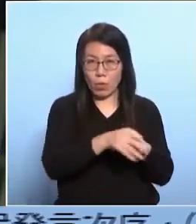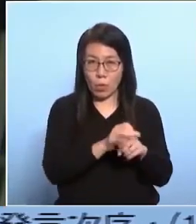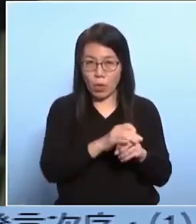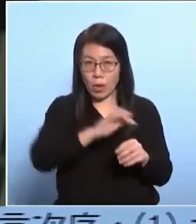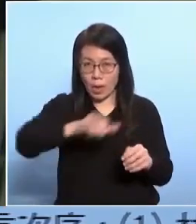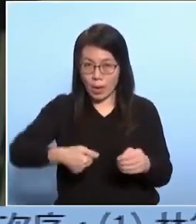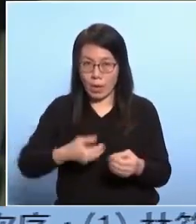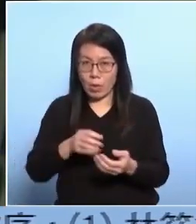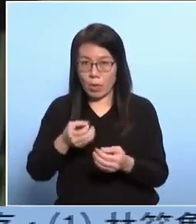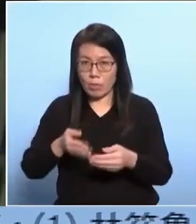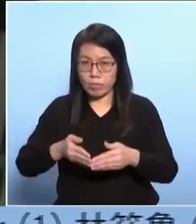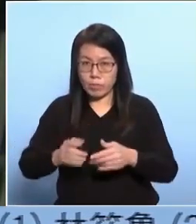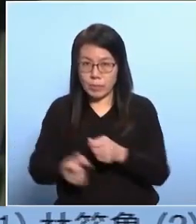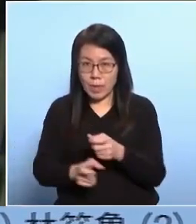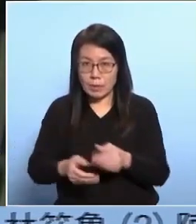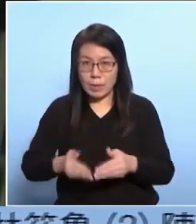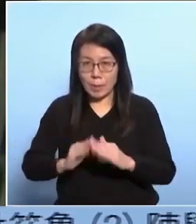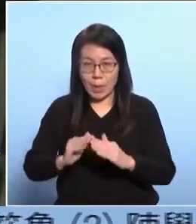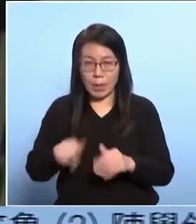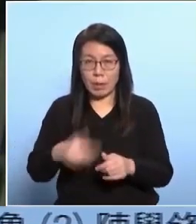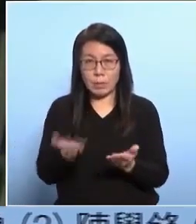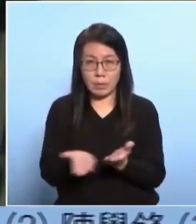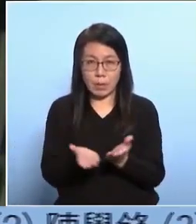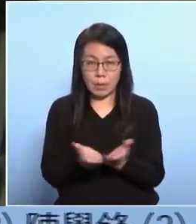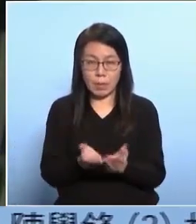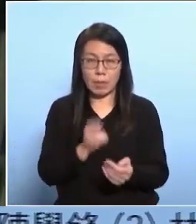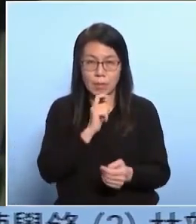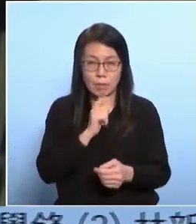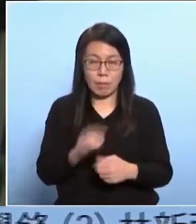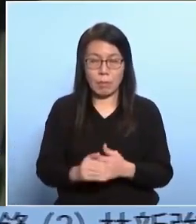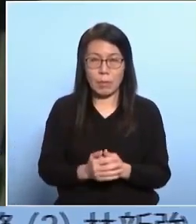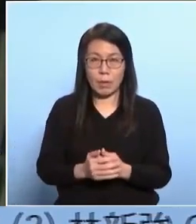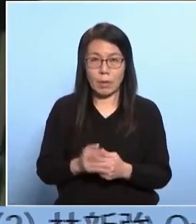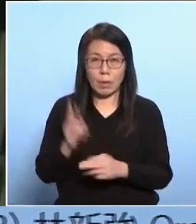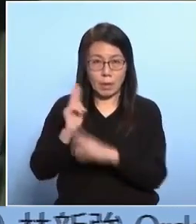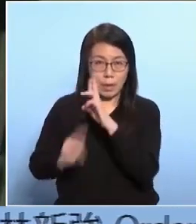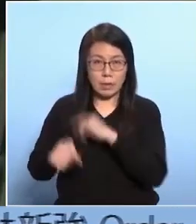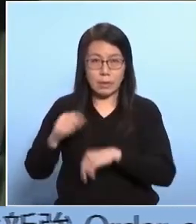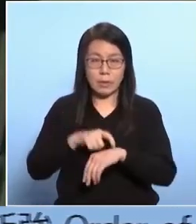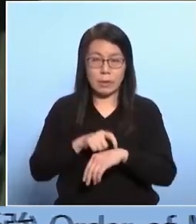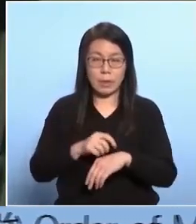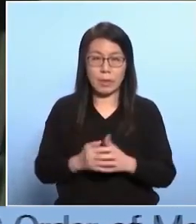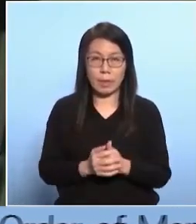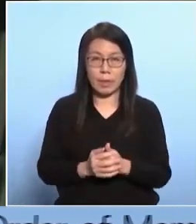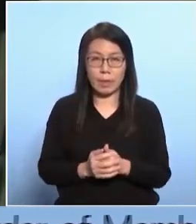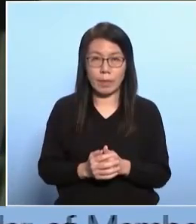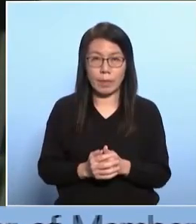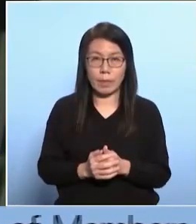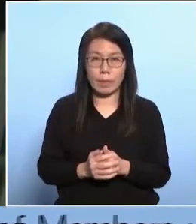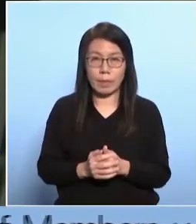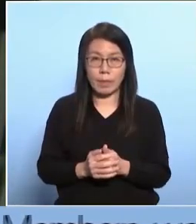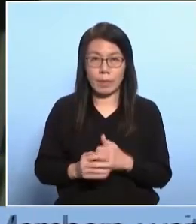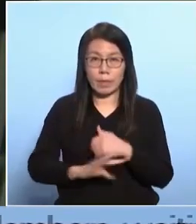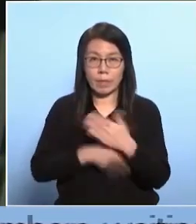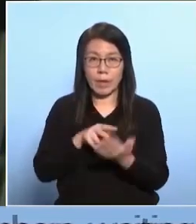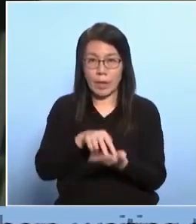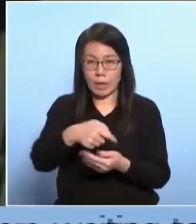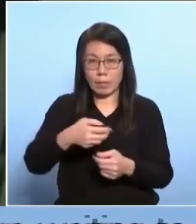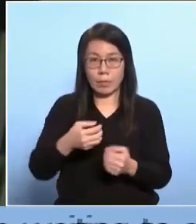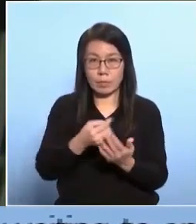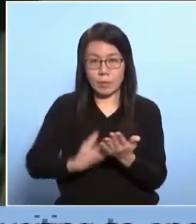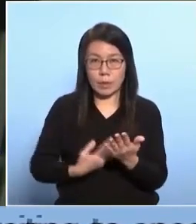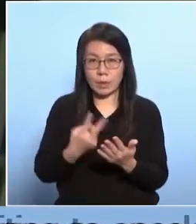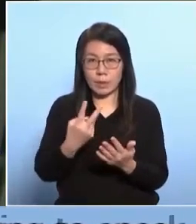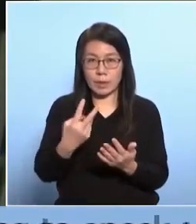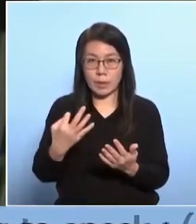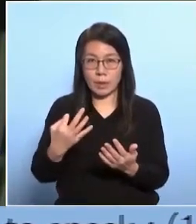As we stand at this pivotal juncture of legislating Article 23, which coincides with the